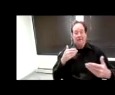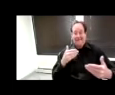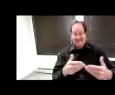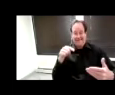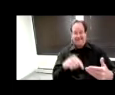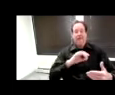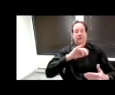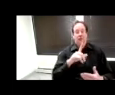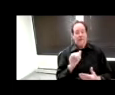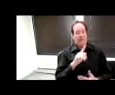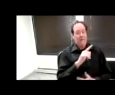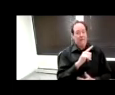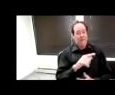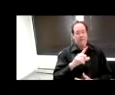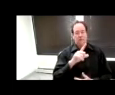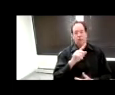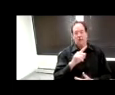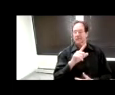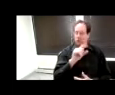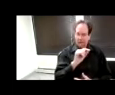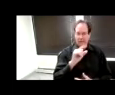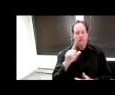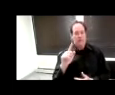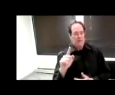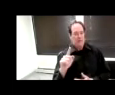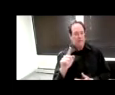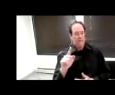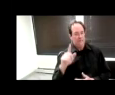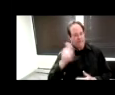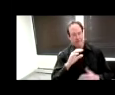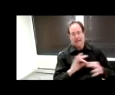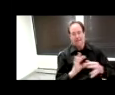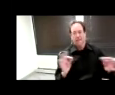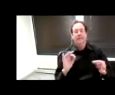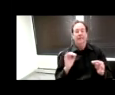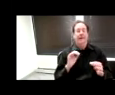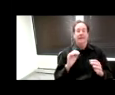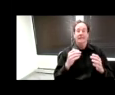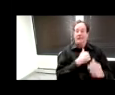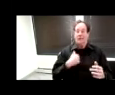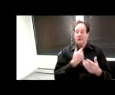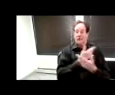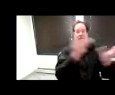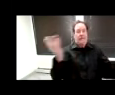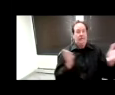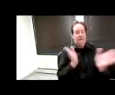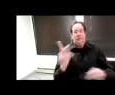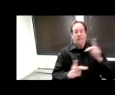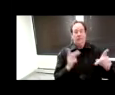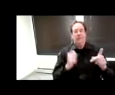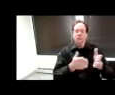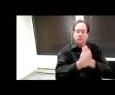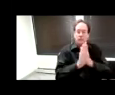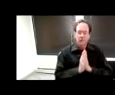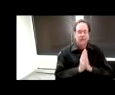In addition, members of the public do have the ability to request that video and audio files